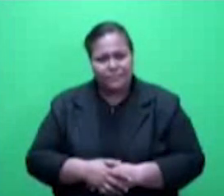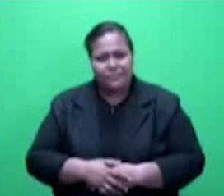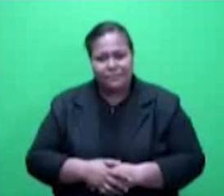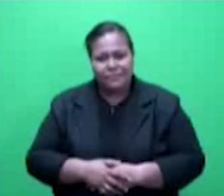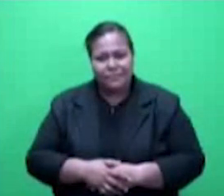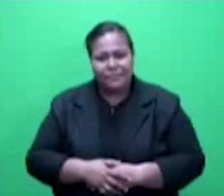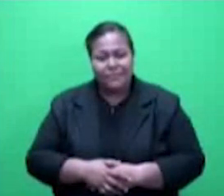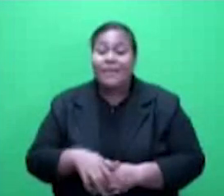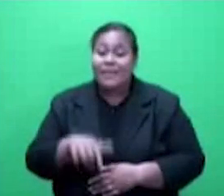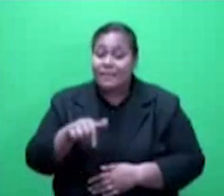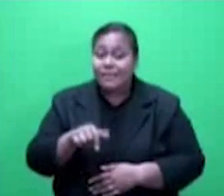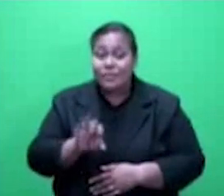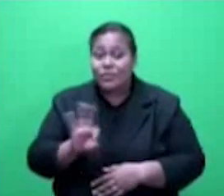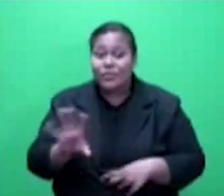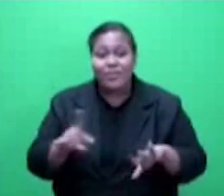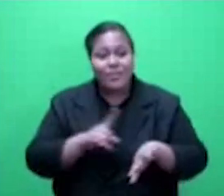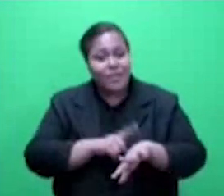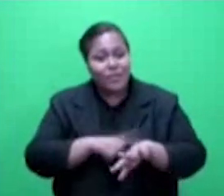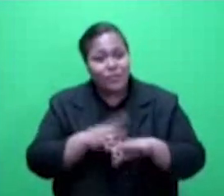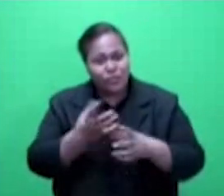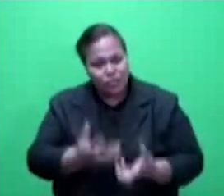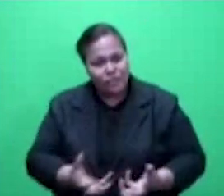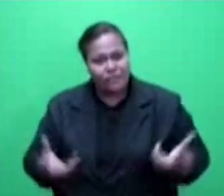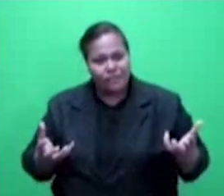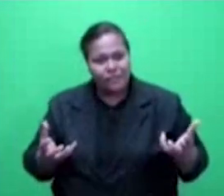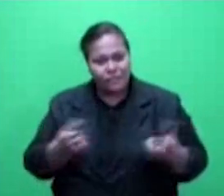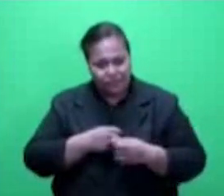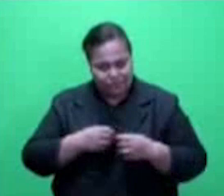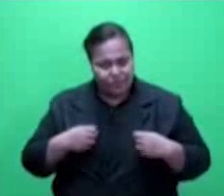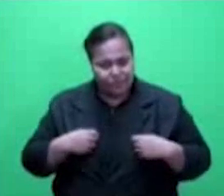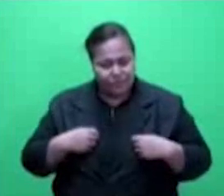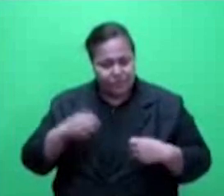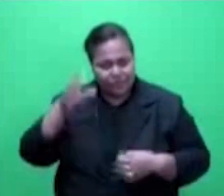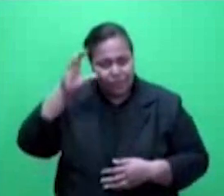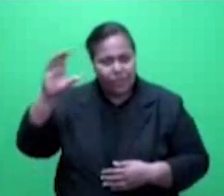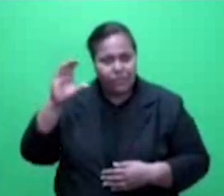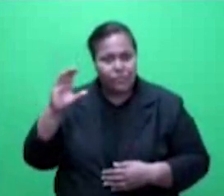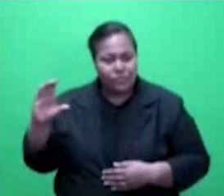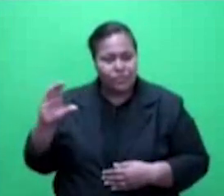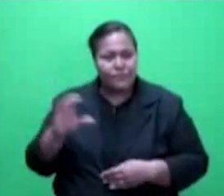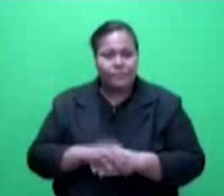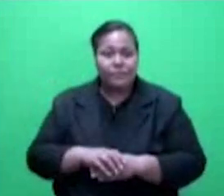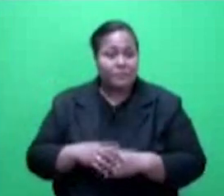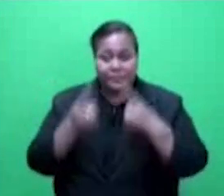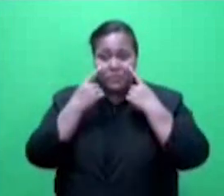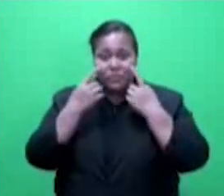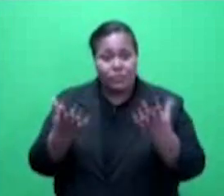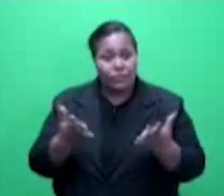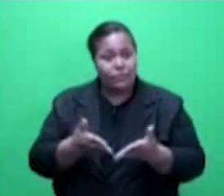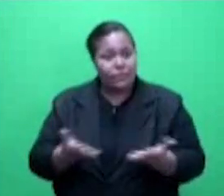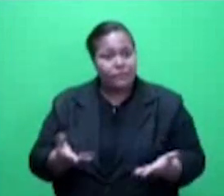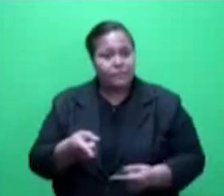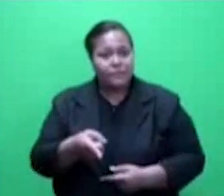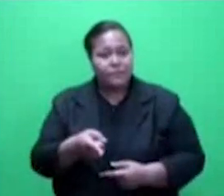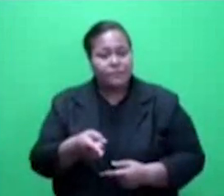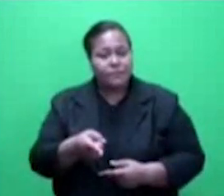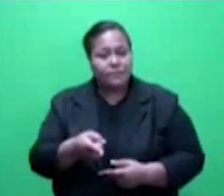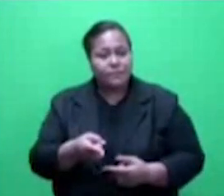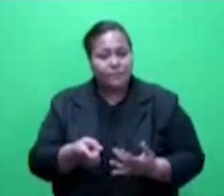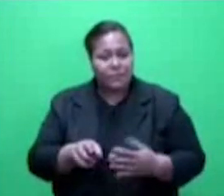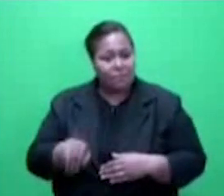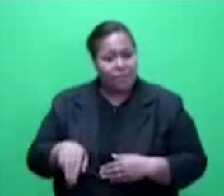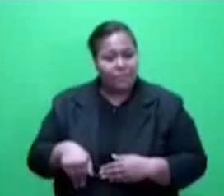This is not the time for division in our country. It is currently being portrayed by a member of the other side of the house.